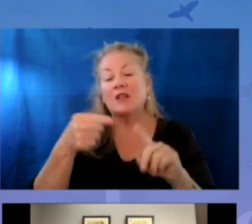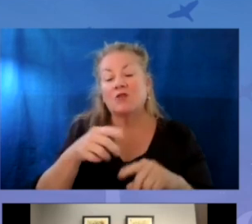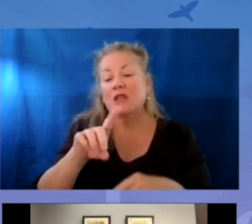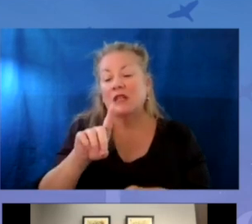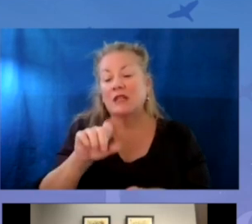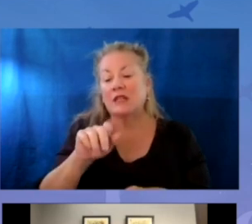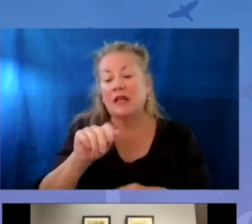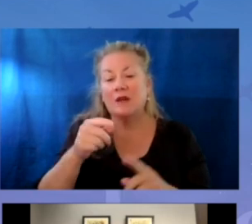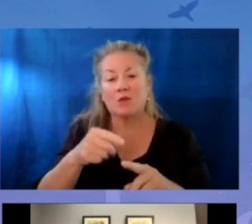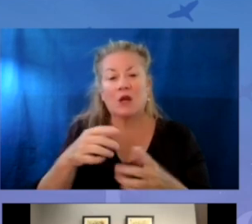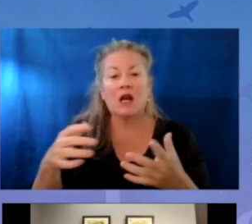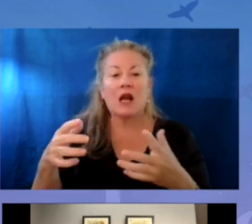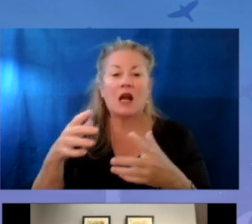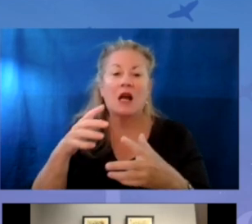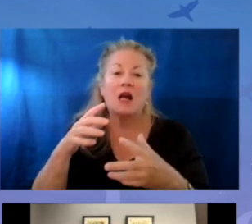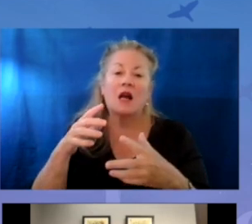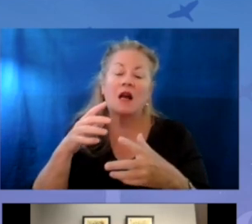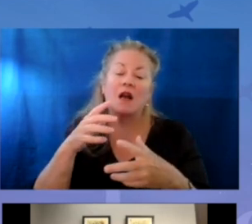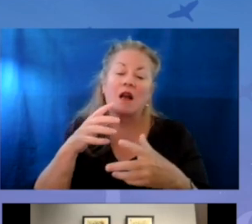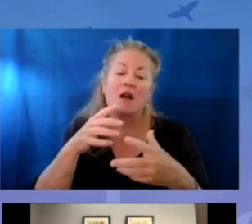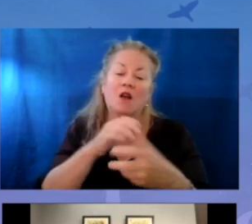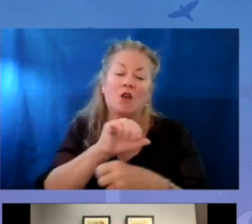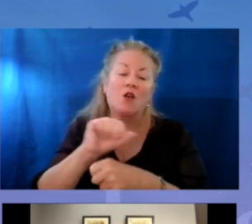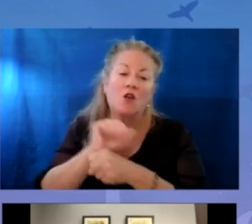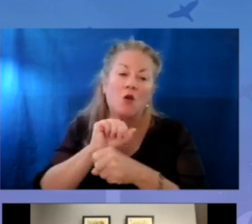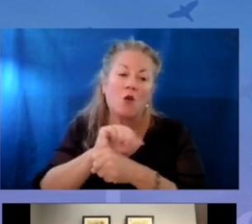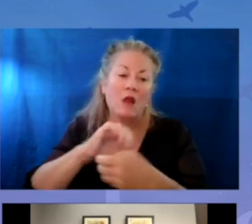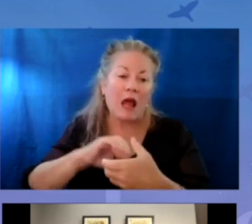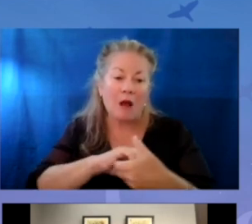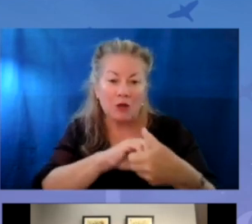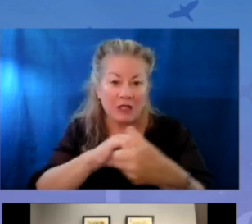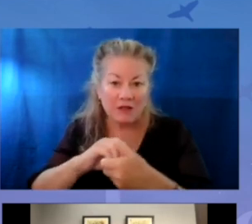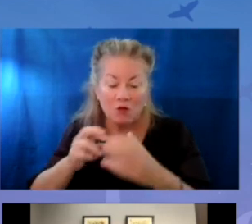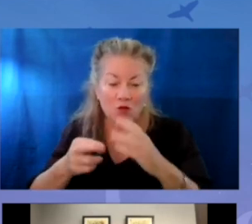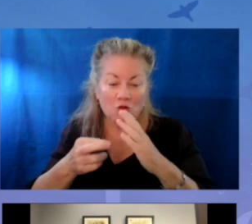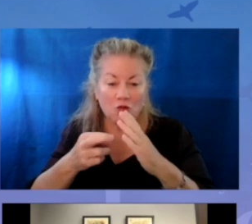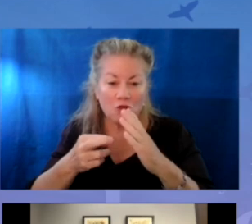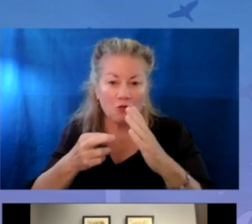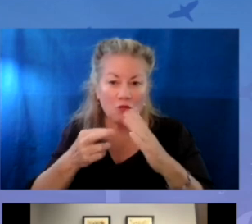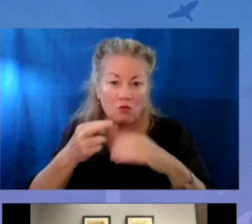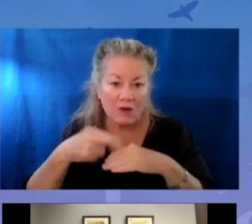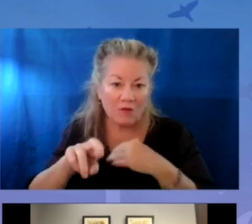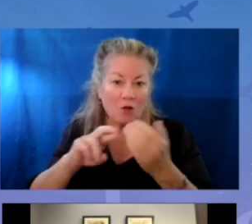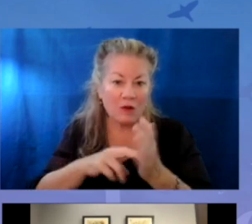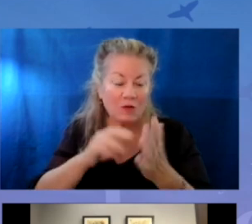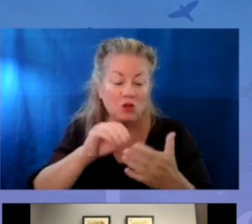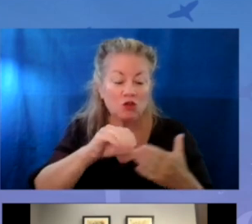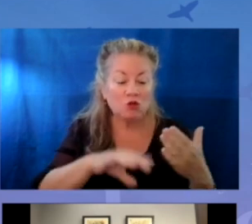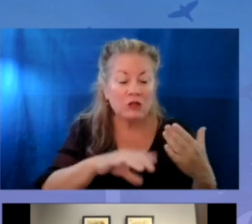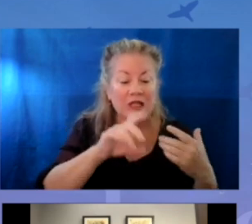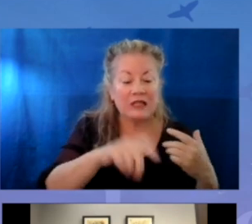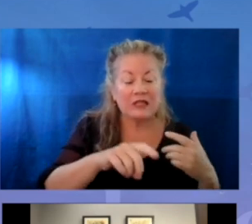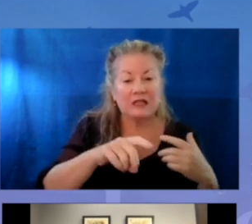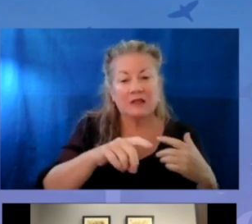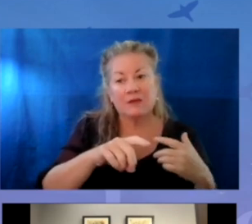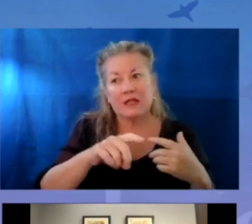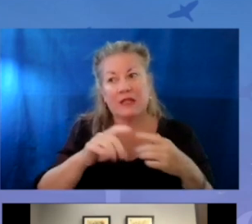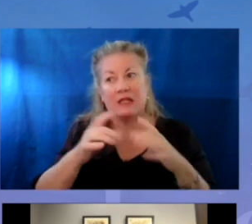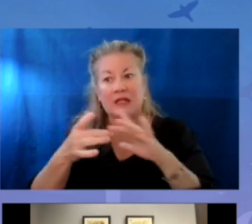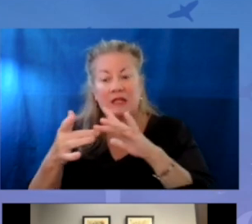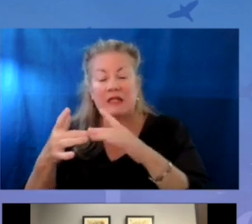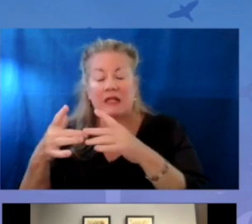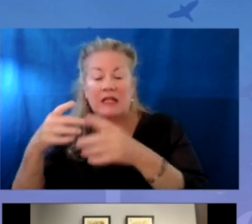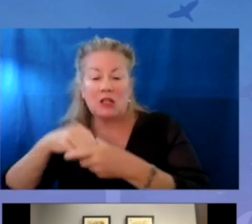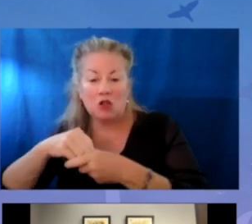referrals. And a collaborative referral is completed when a student's need needs to be connected to internal